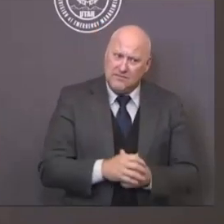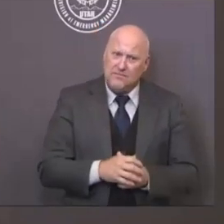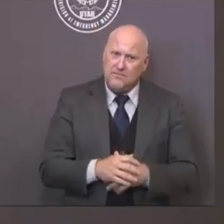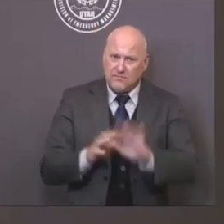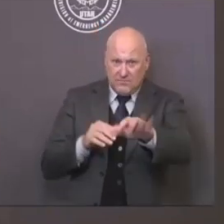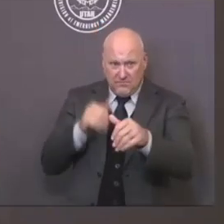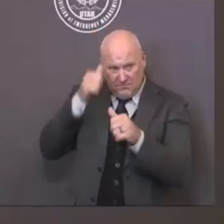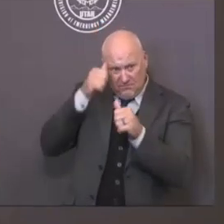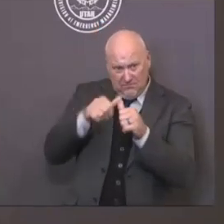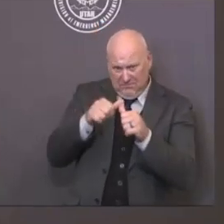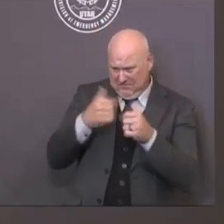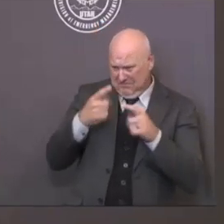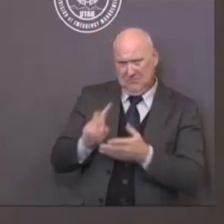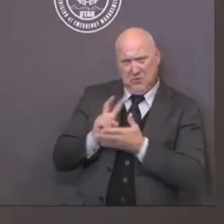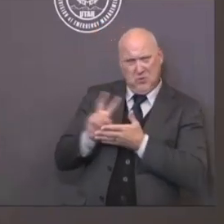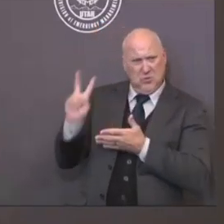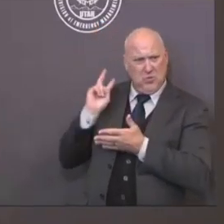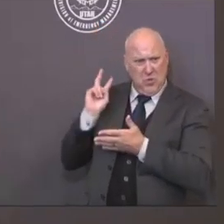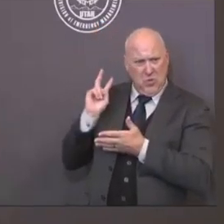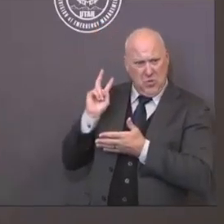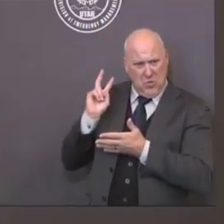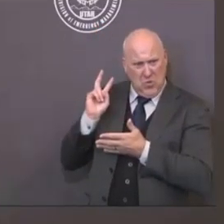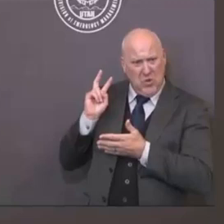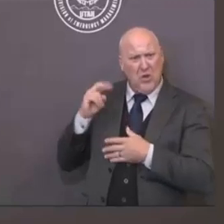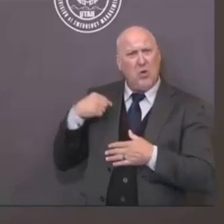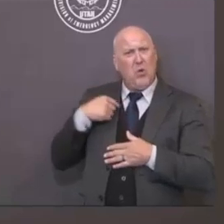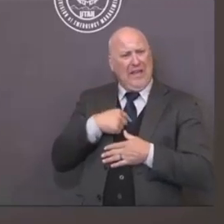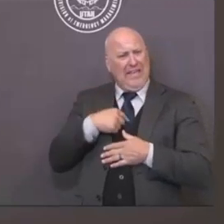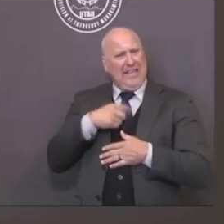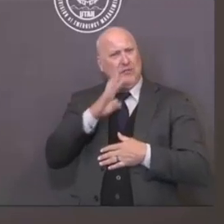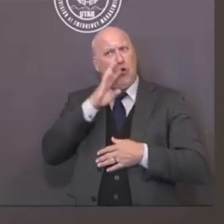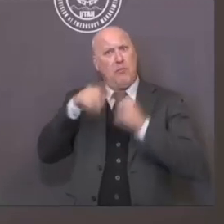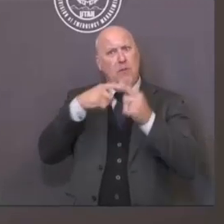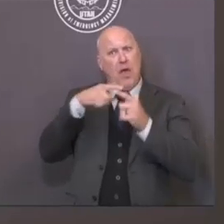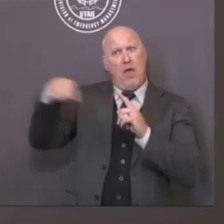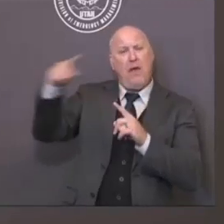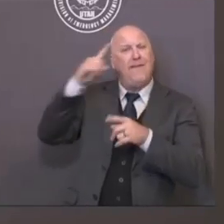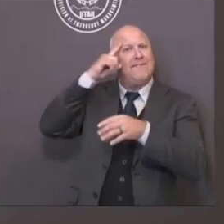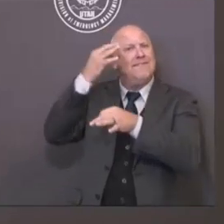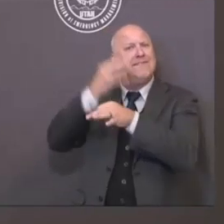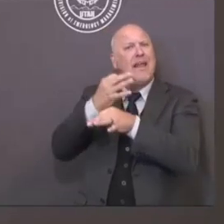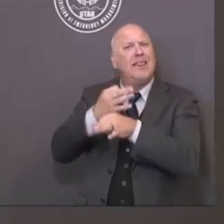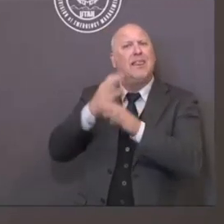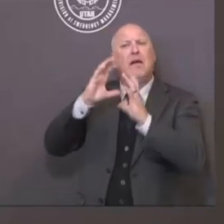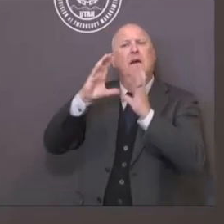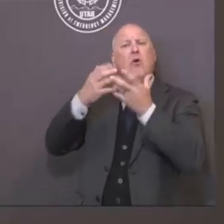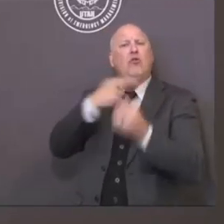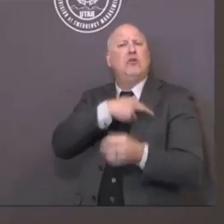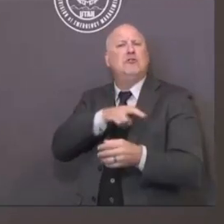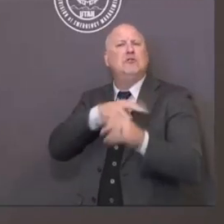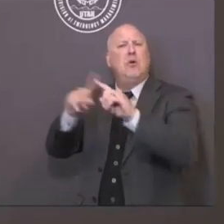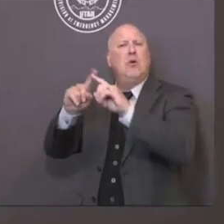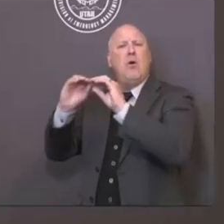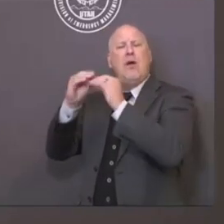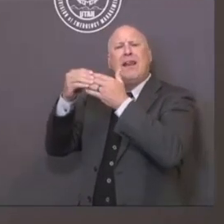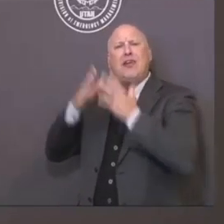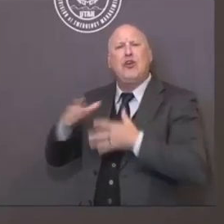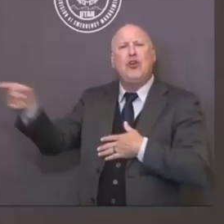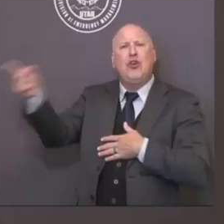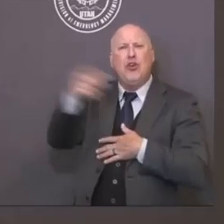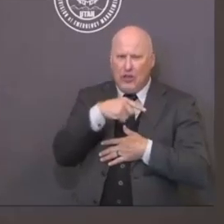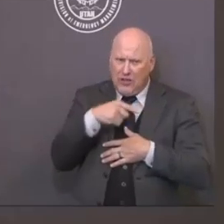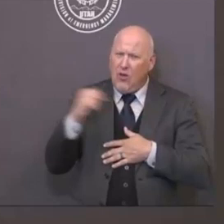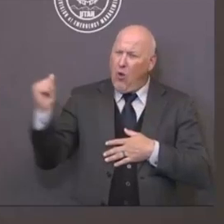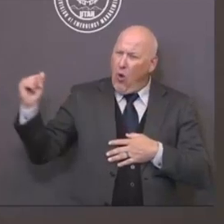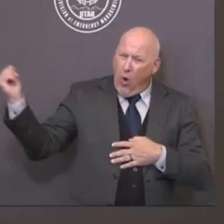to, in fact, wear a face mask and practice social distancing and sanitation. But